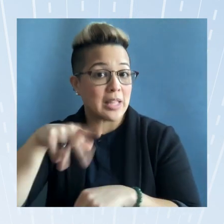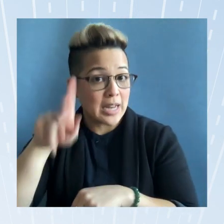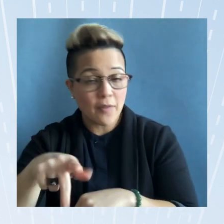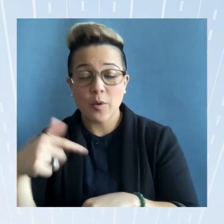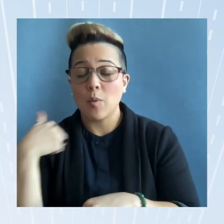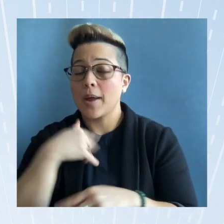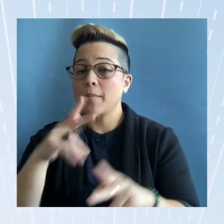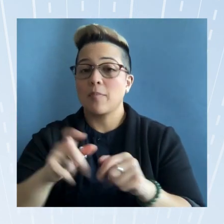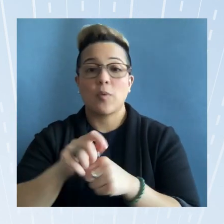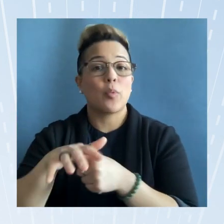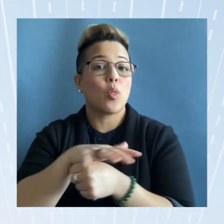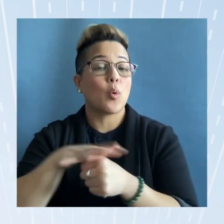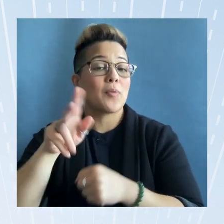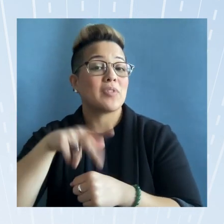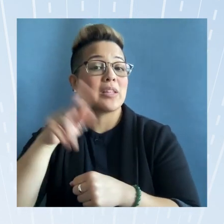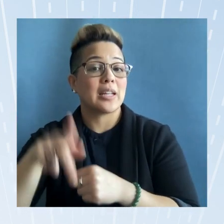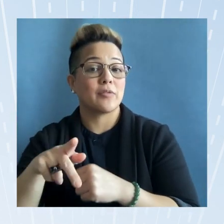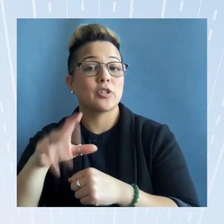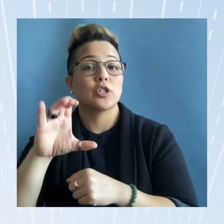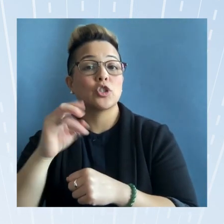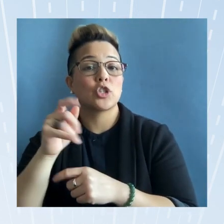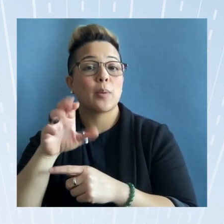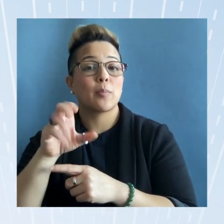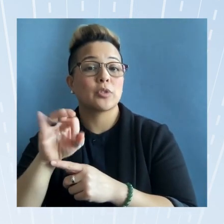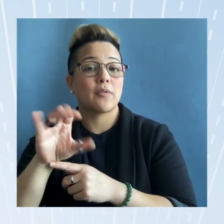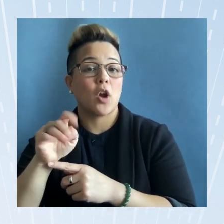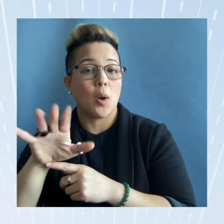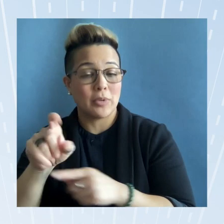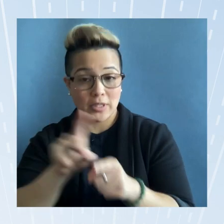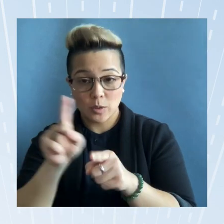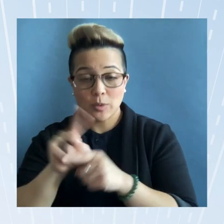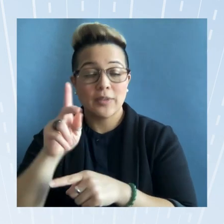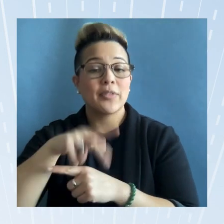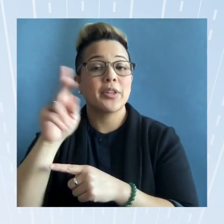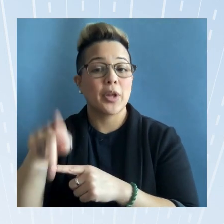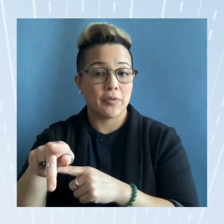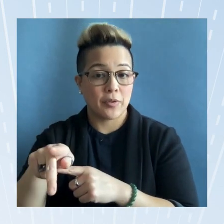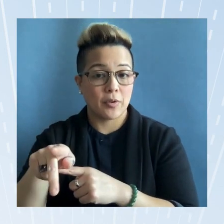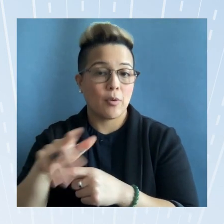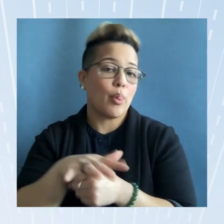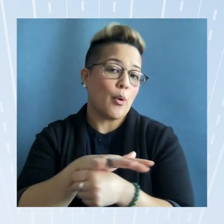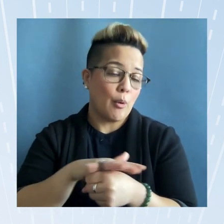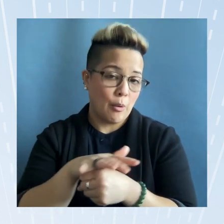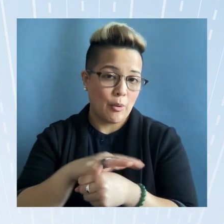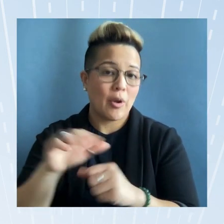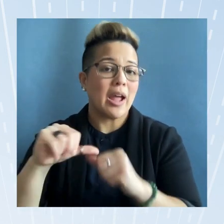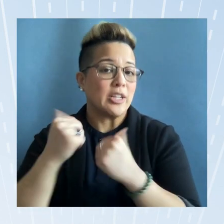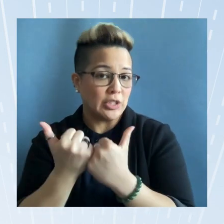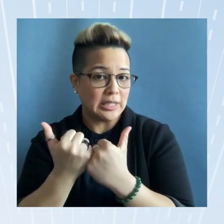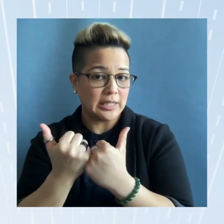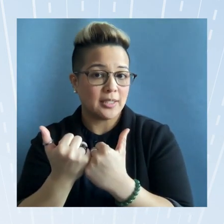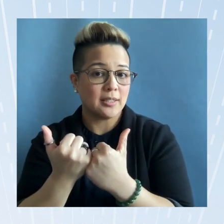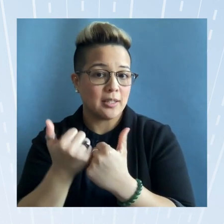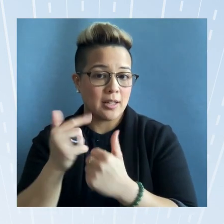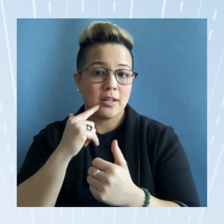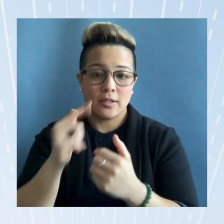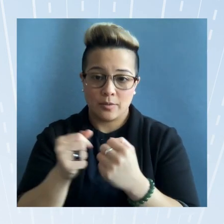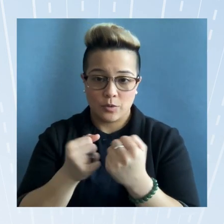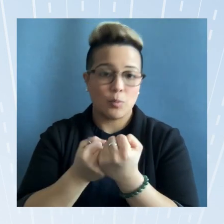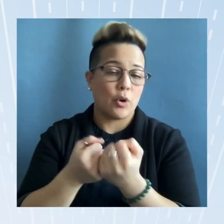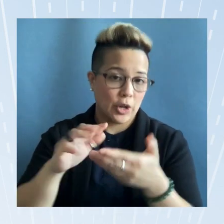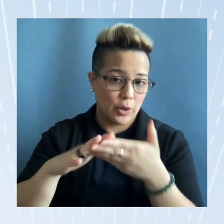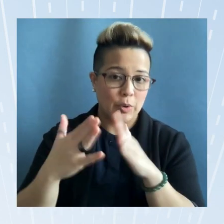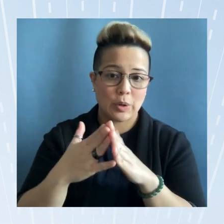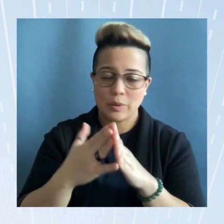from the local philadelphia chambers of commerce as well as philadelphia local agencies that are community supporting communities same